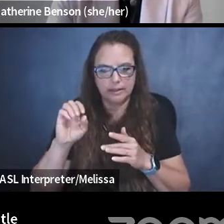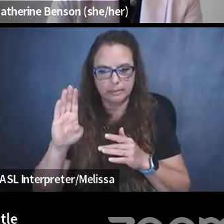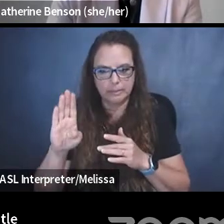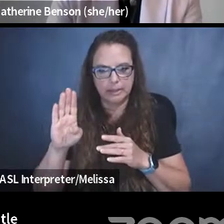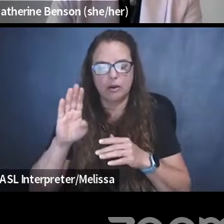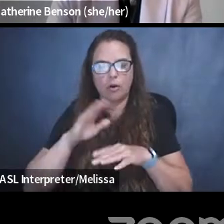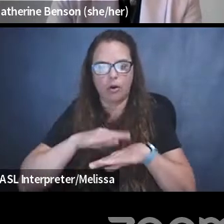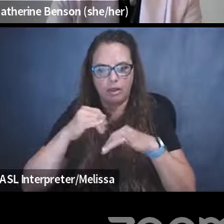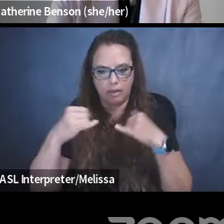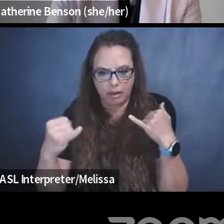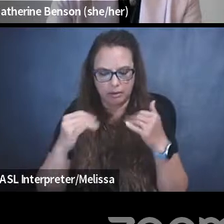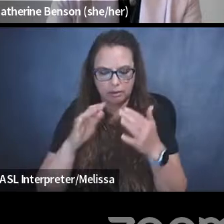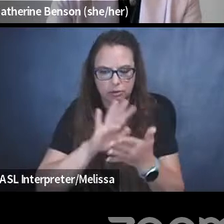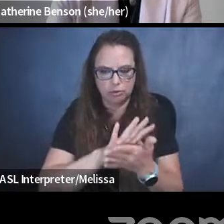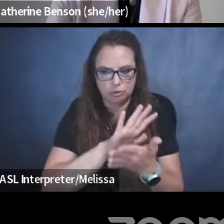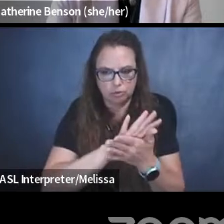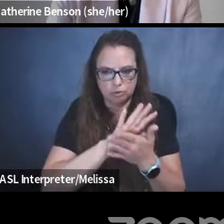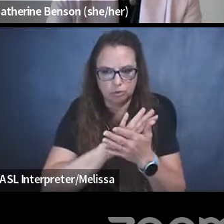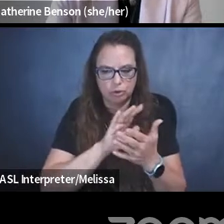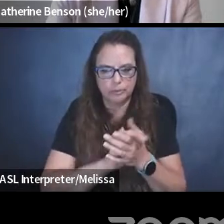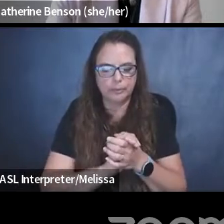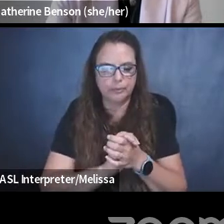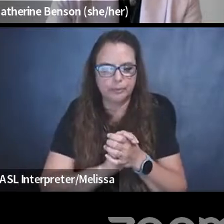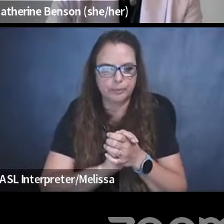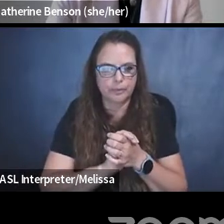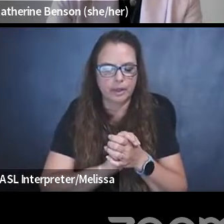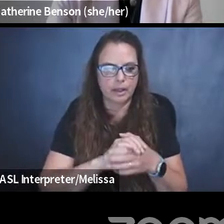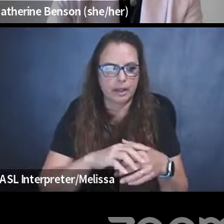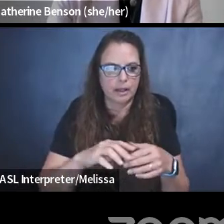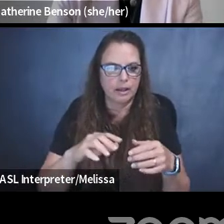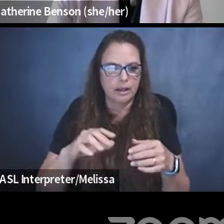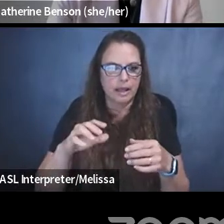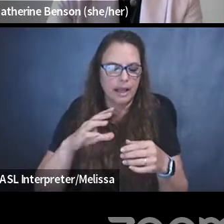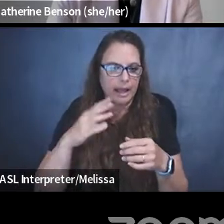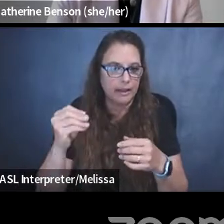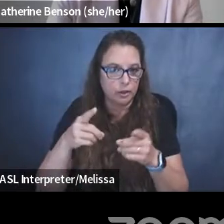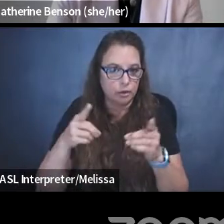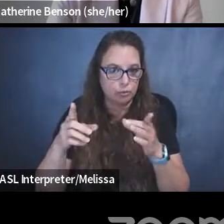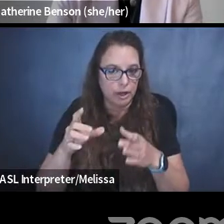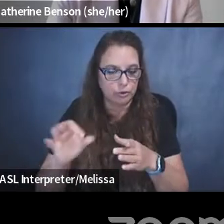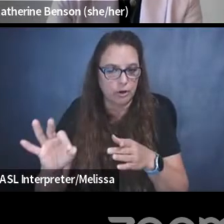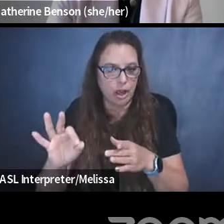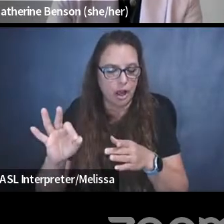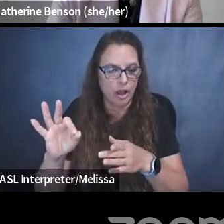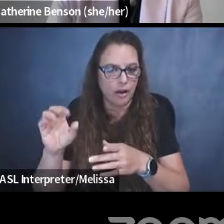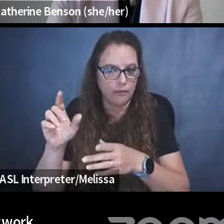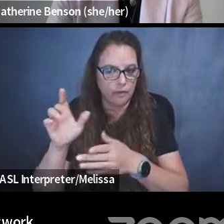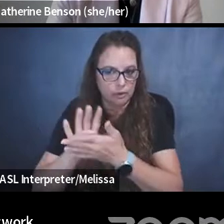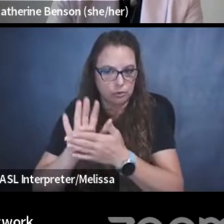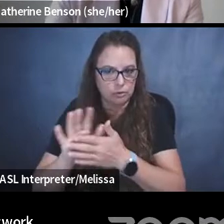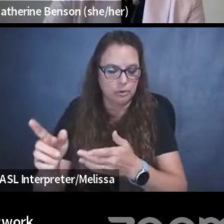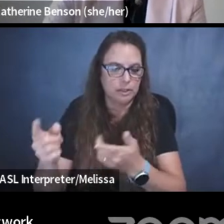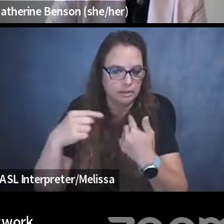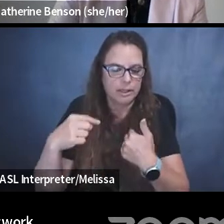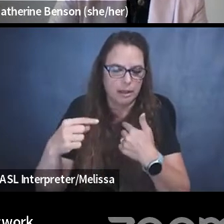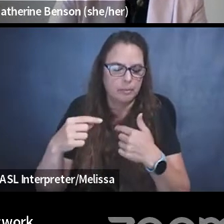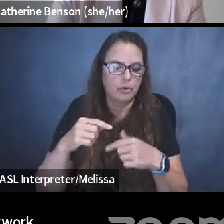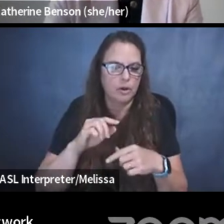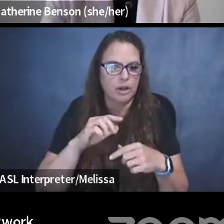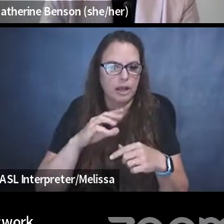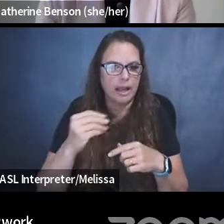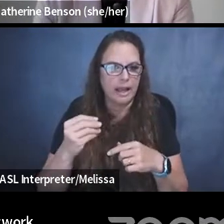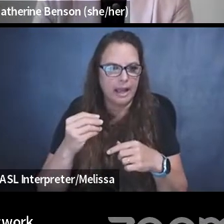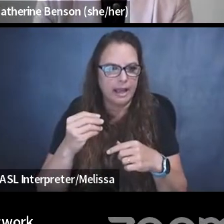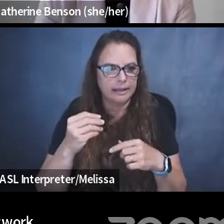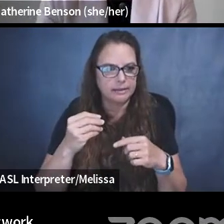and without our knowledge, Director of Instruction came to our school and brought individuals in charge of the organization that we were